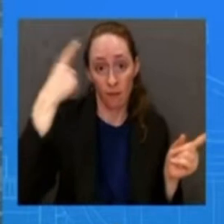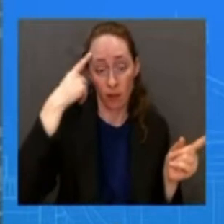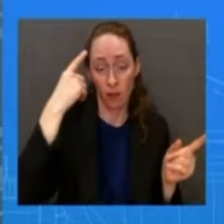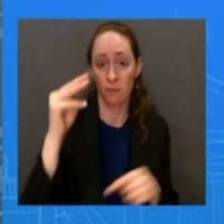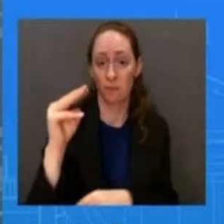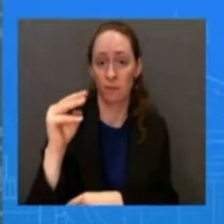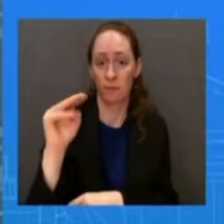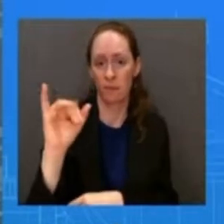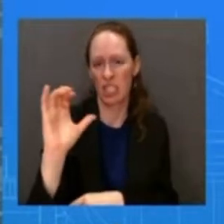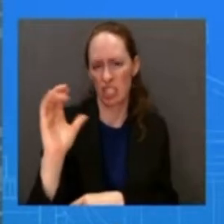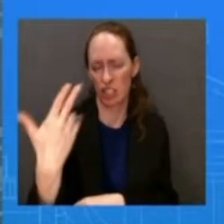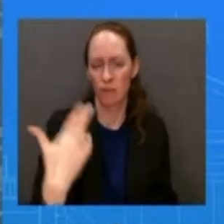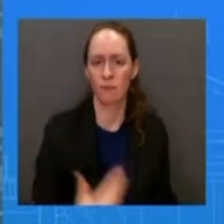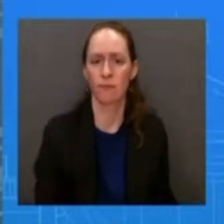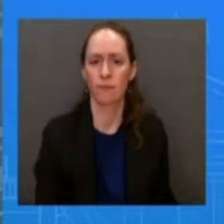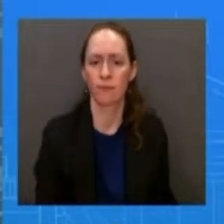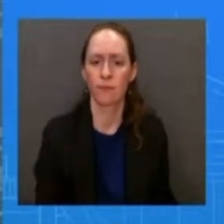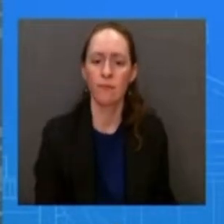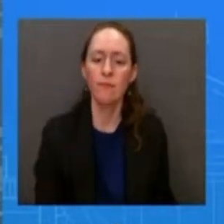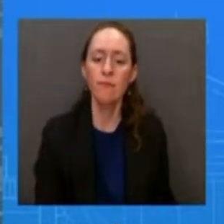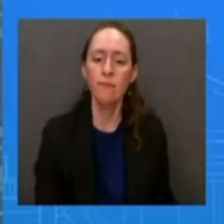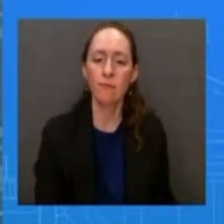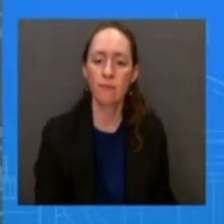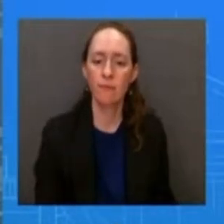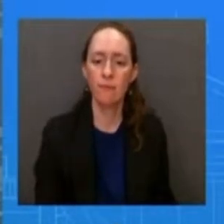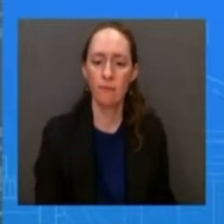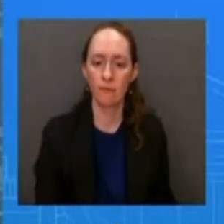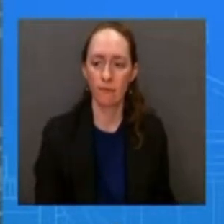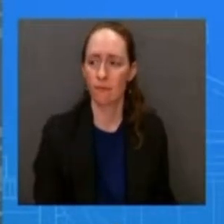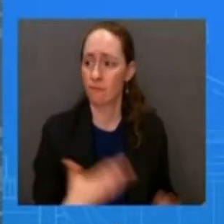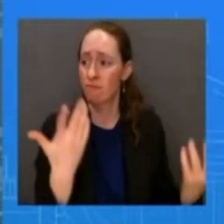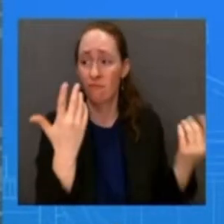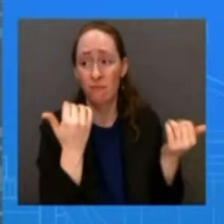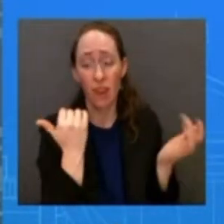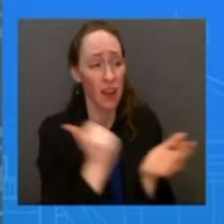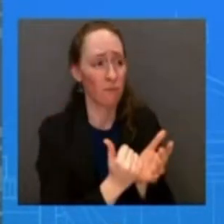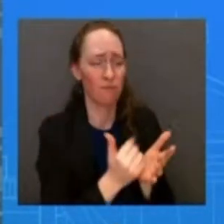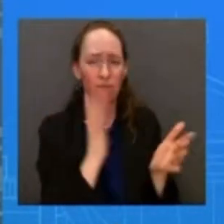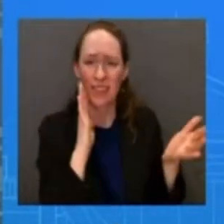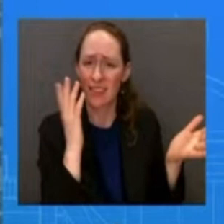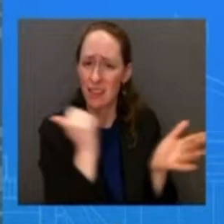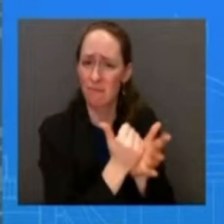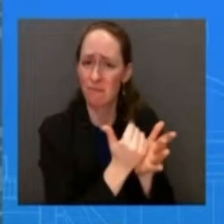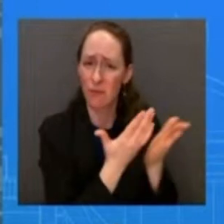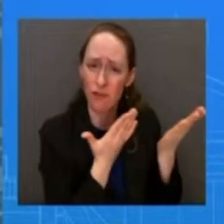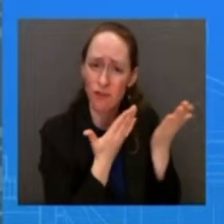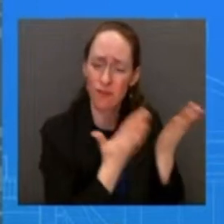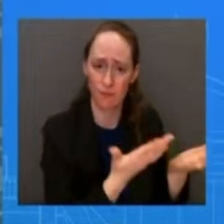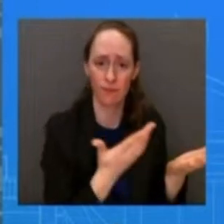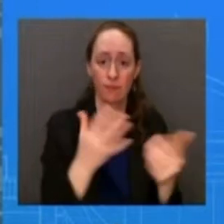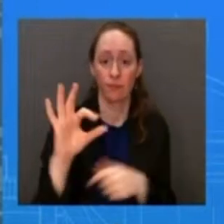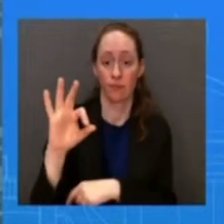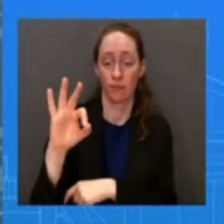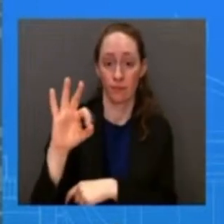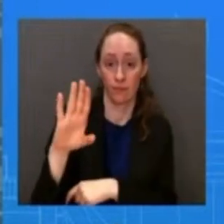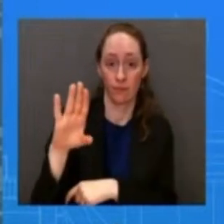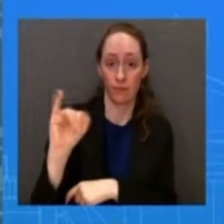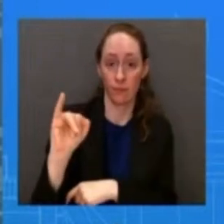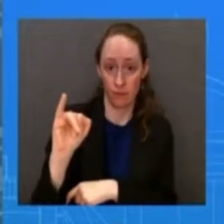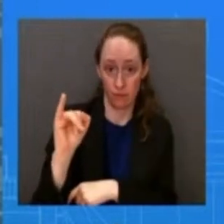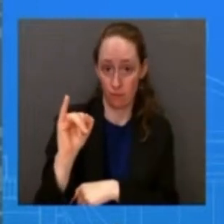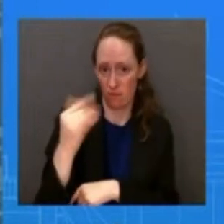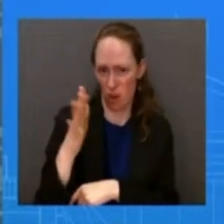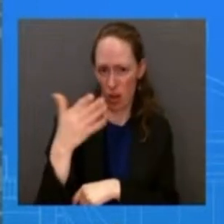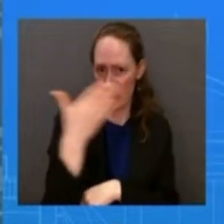uh and offered our any assistance that we could provide it there's been some fbi law enforcement on the on the ground helping in any way that we